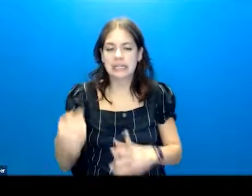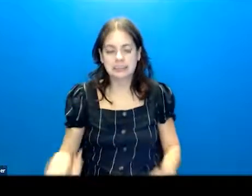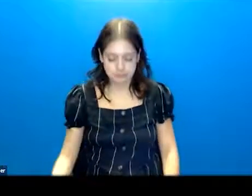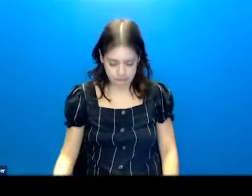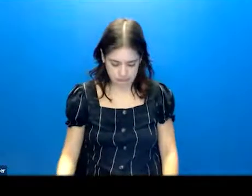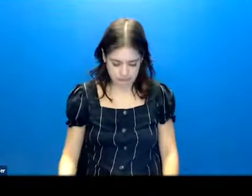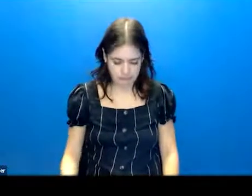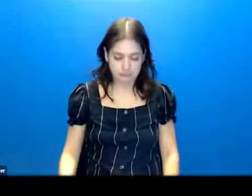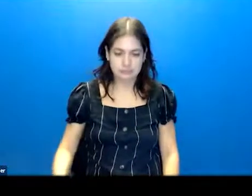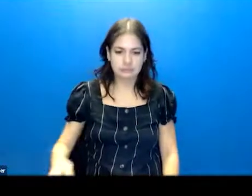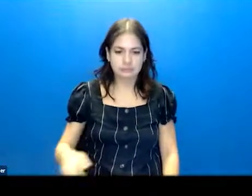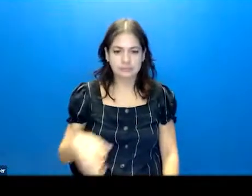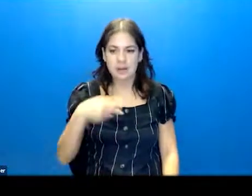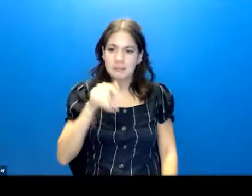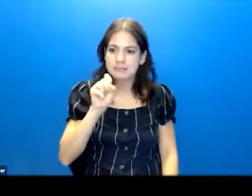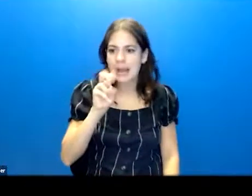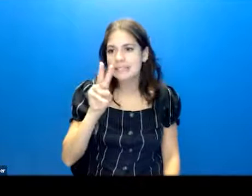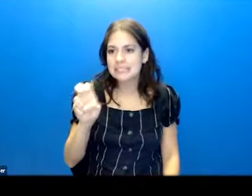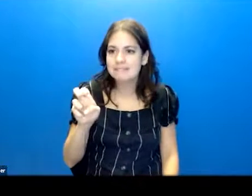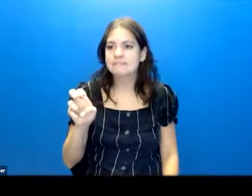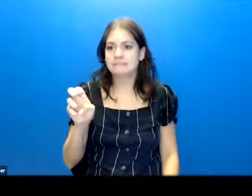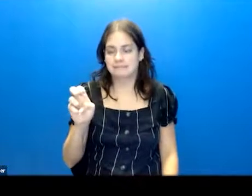You know, passive suicidal ideation.